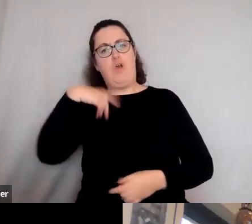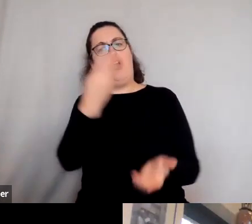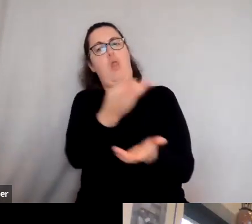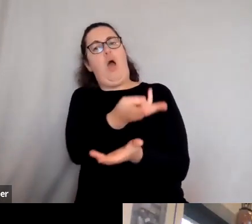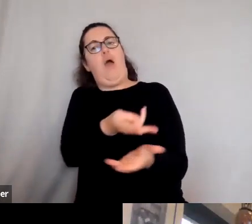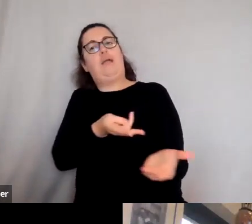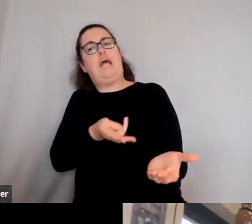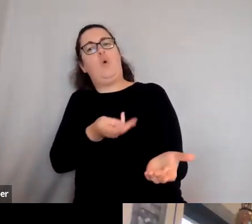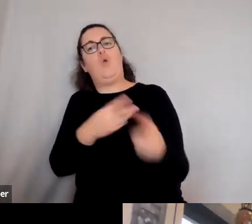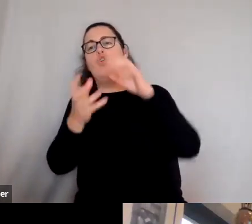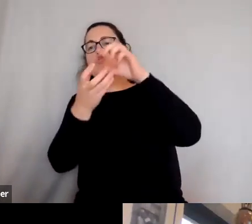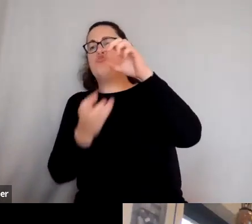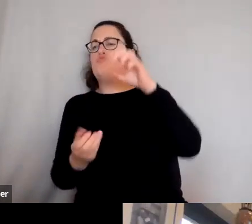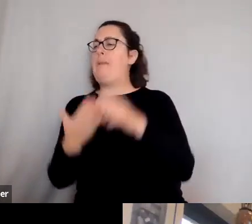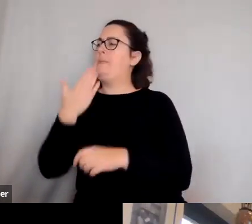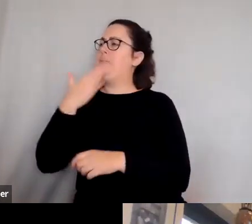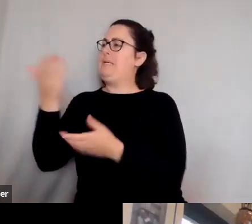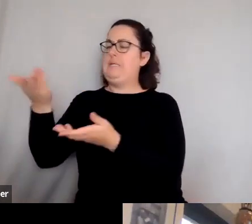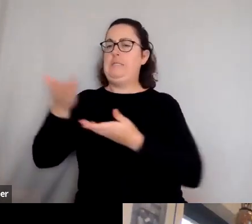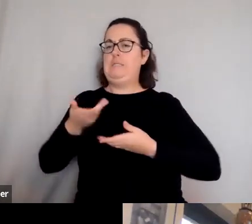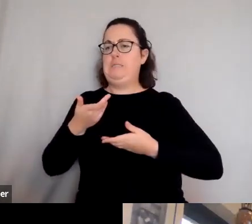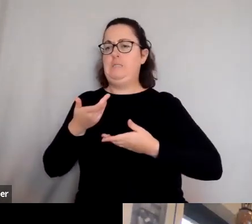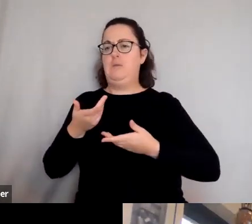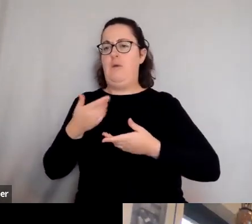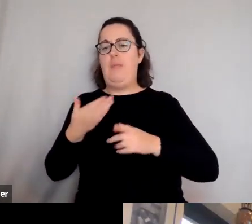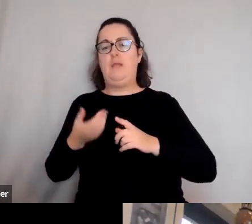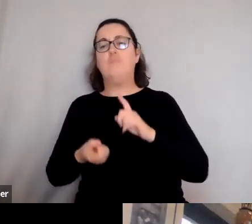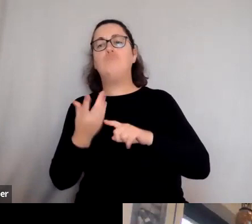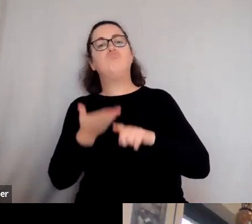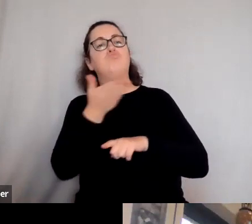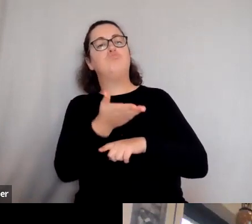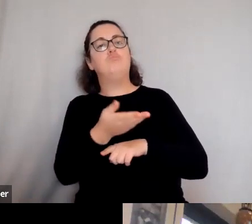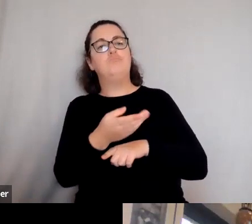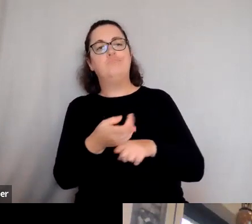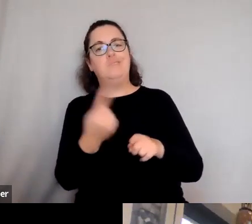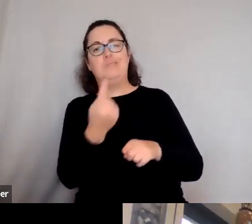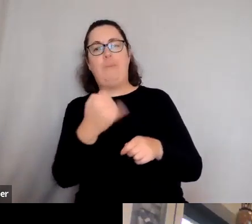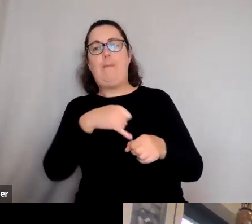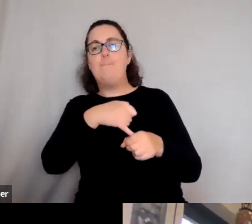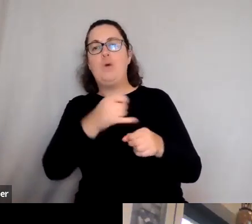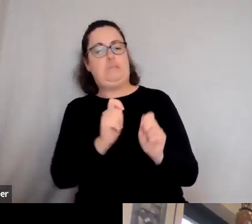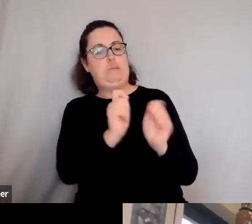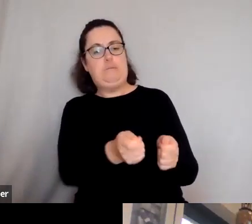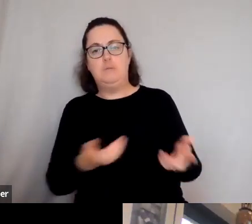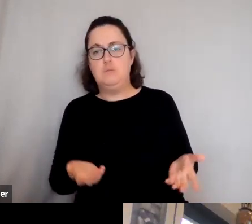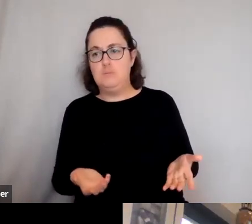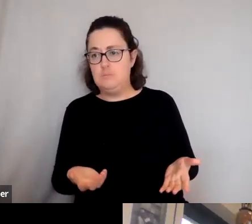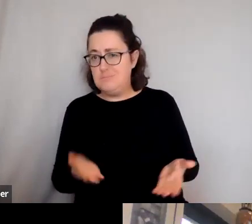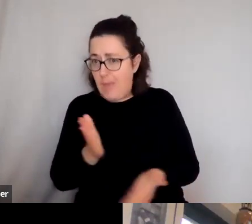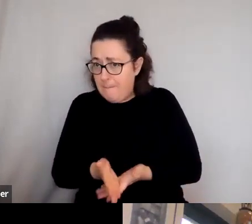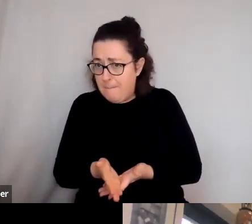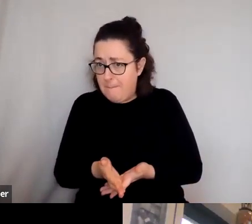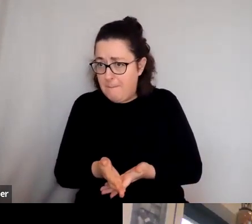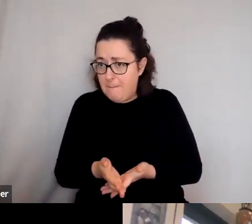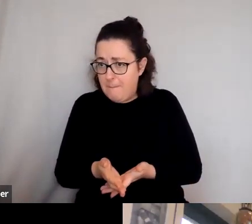pass the grapes, Marcus, and every now and then they're going off and poisoning somebody. And, you know, I wanted to think, well, who keeps a